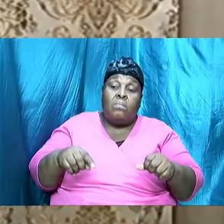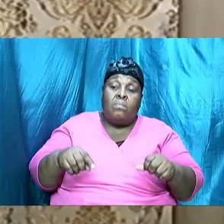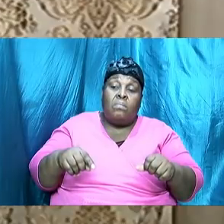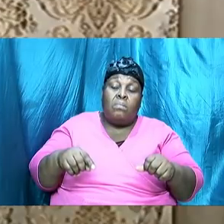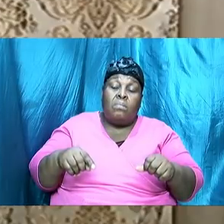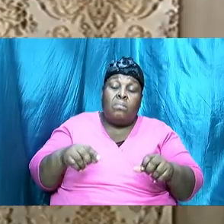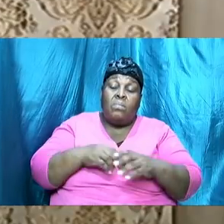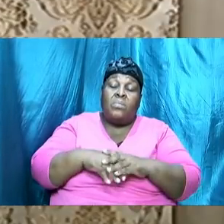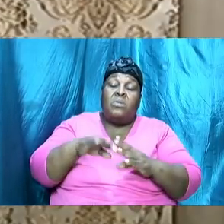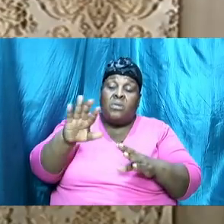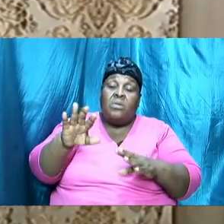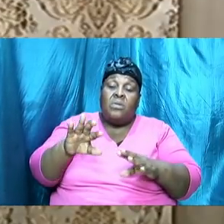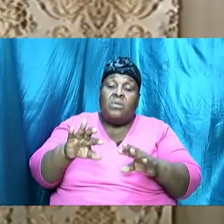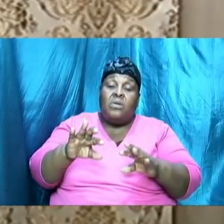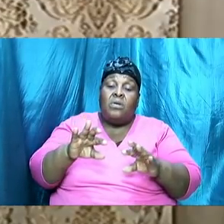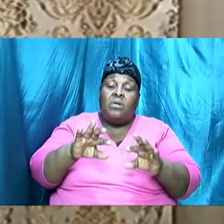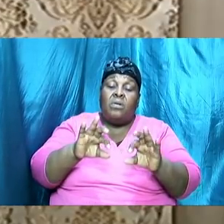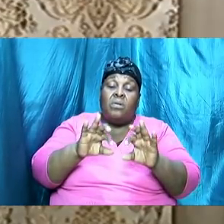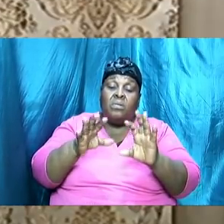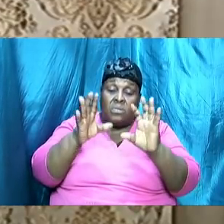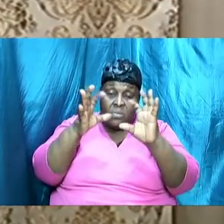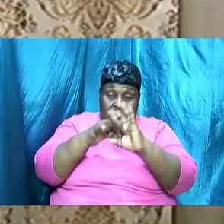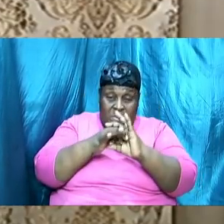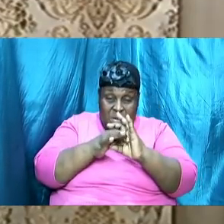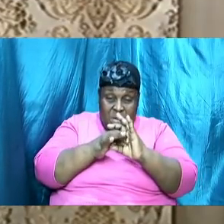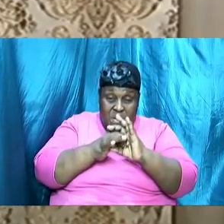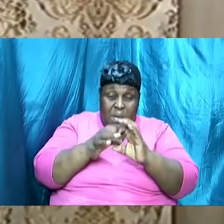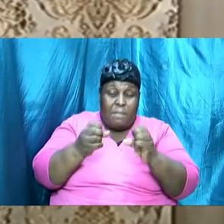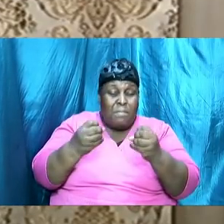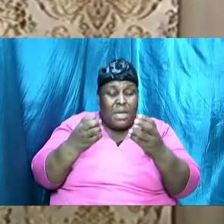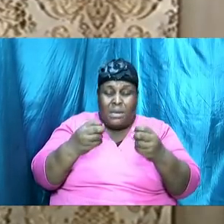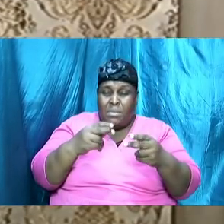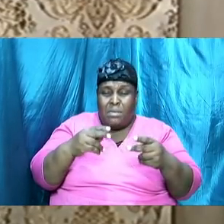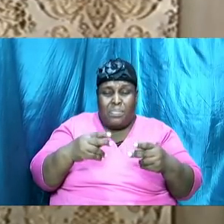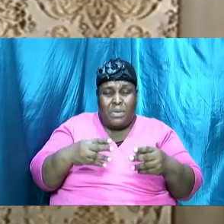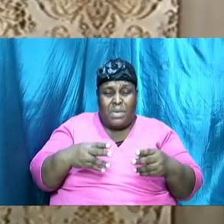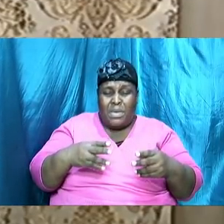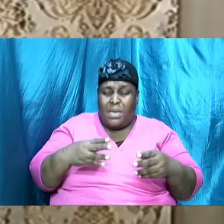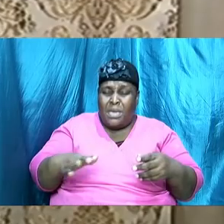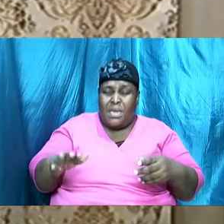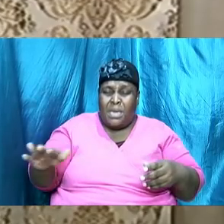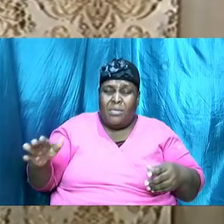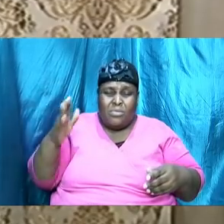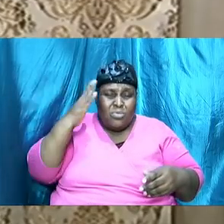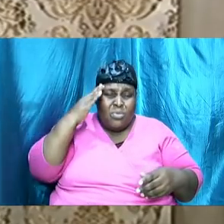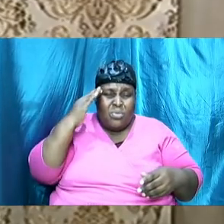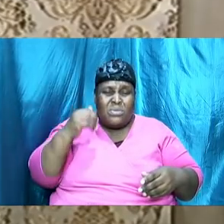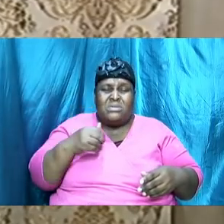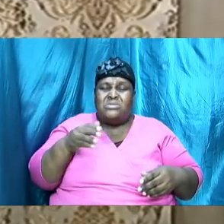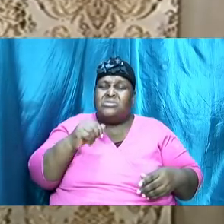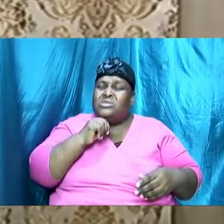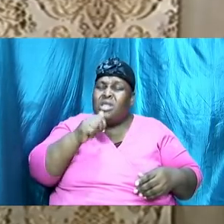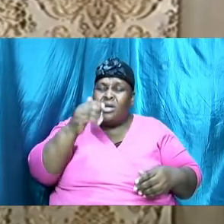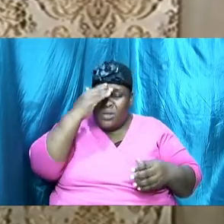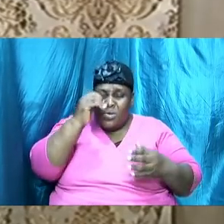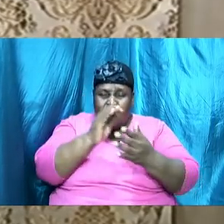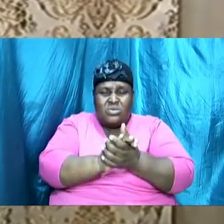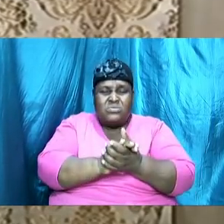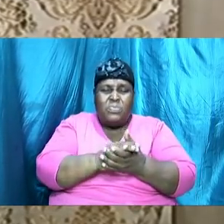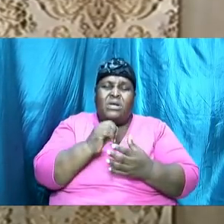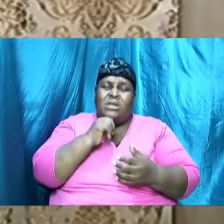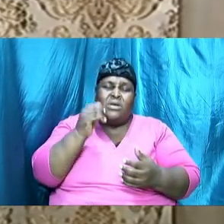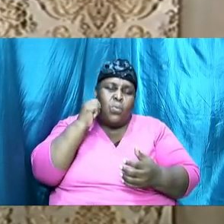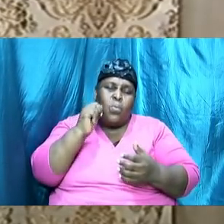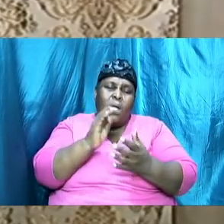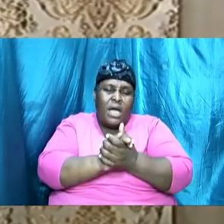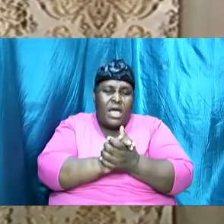not their wives or their husbands that are at fault or the issues most of the time yes you know we have to deal with those